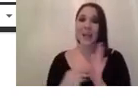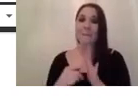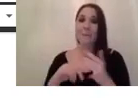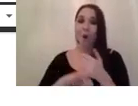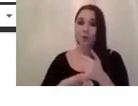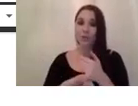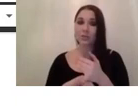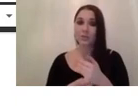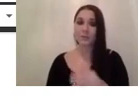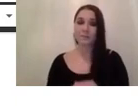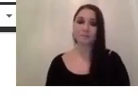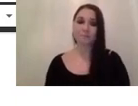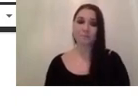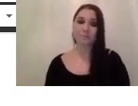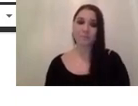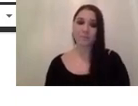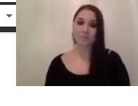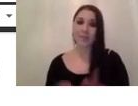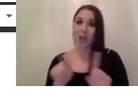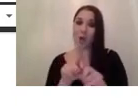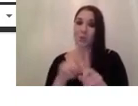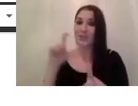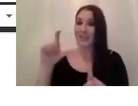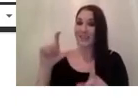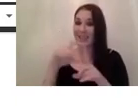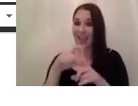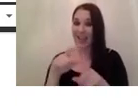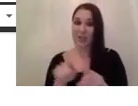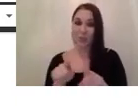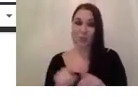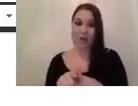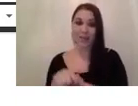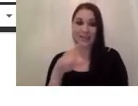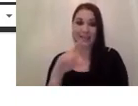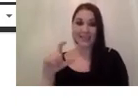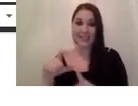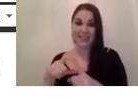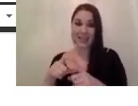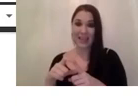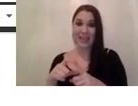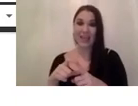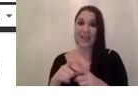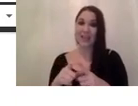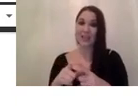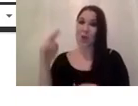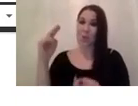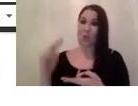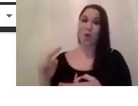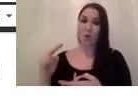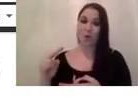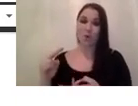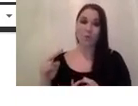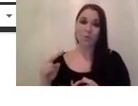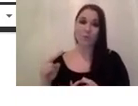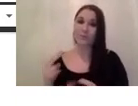and rolling shutter mode and also for ccd i mean ccd is so uh it was like so so low in this chart that it was not